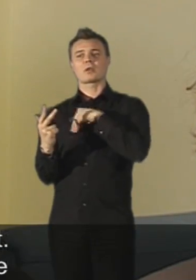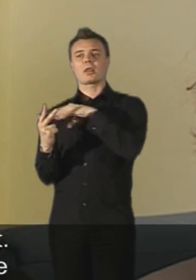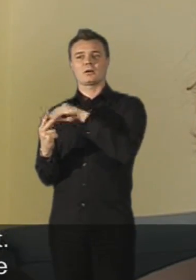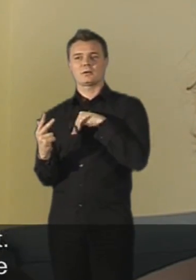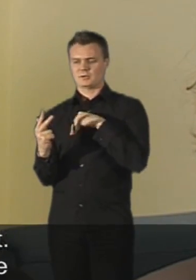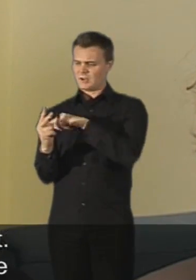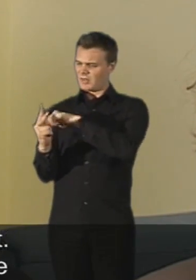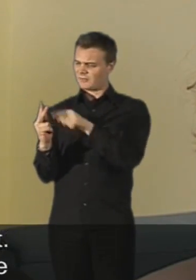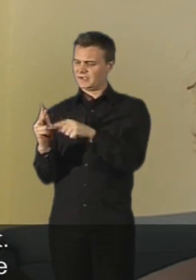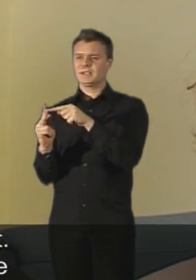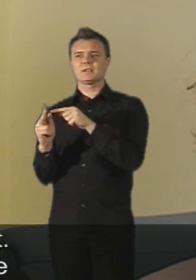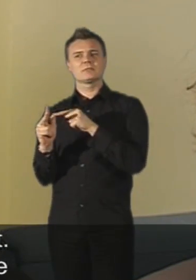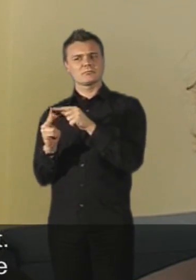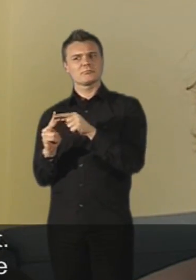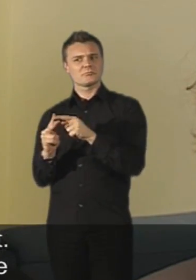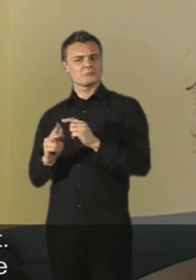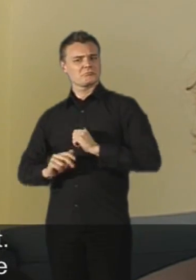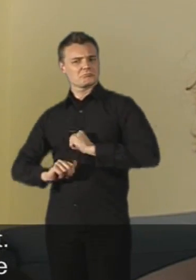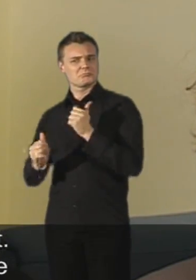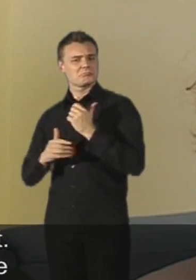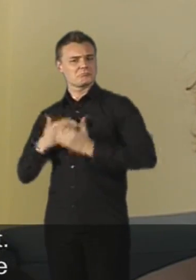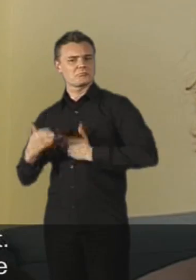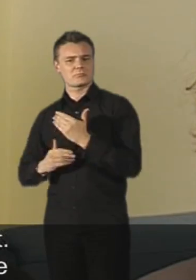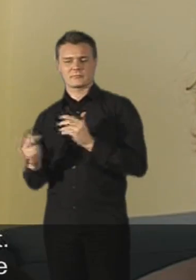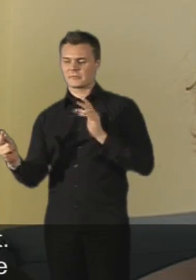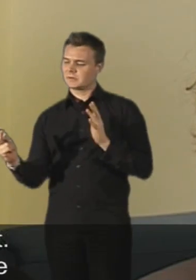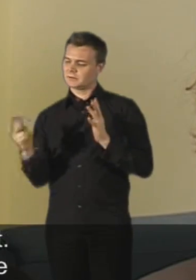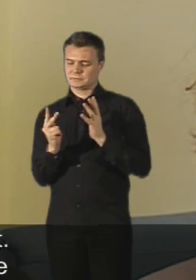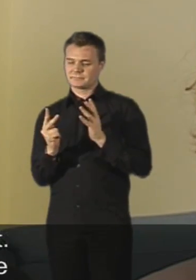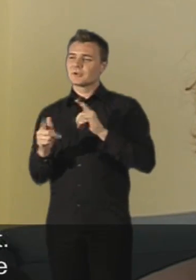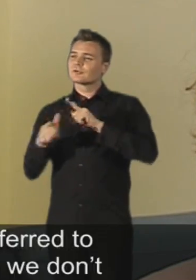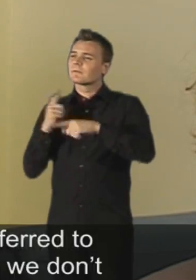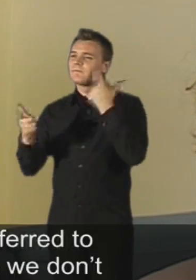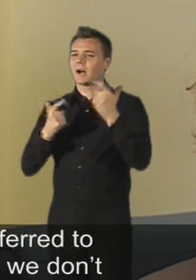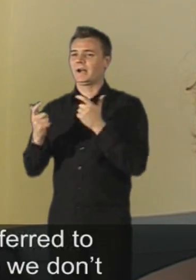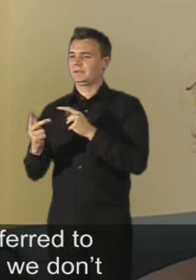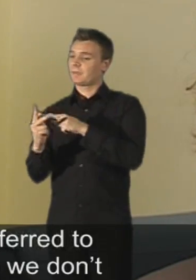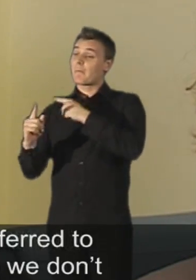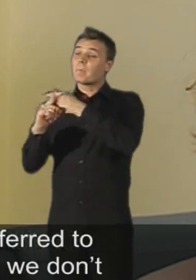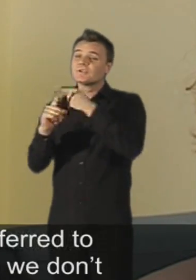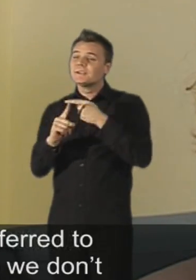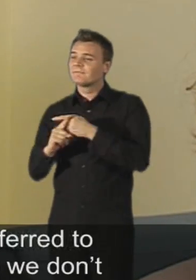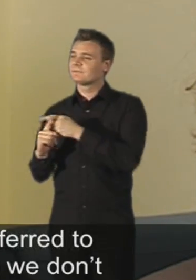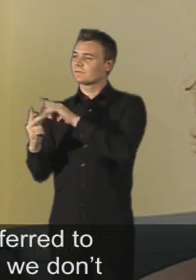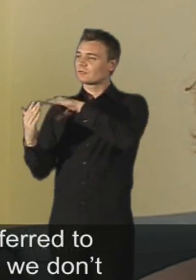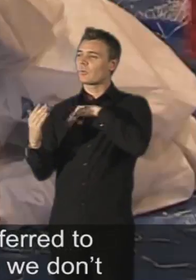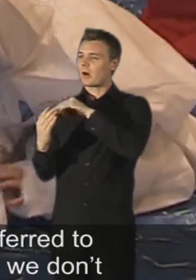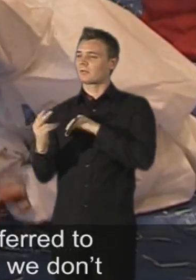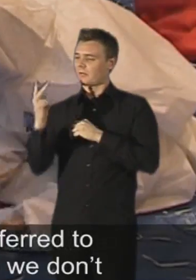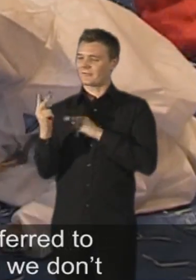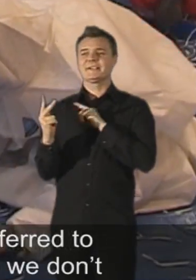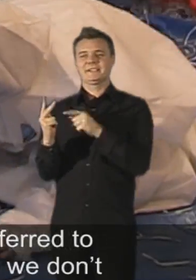children who are getting it right. We would always seek to have some positive role models.